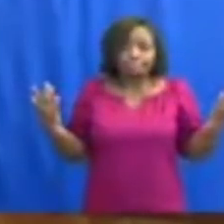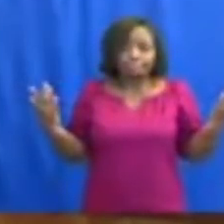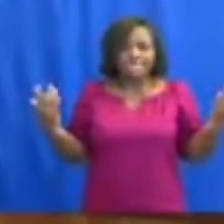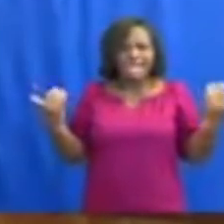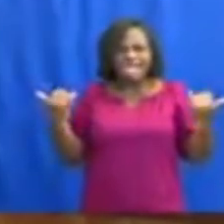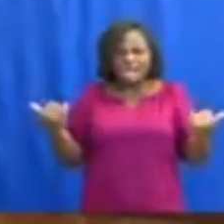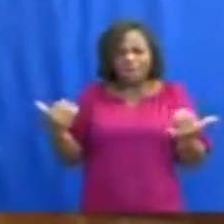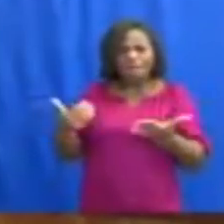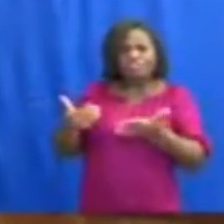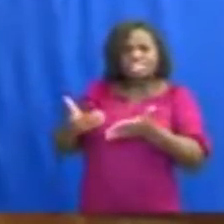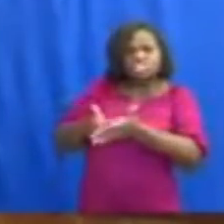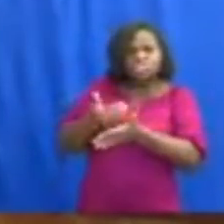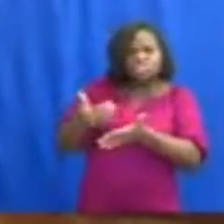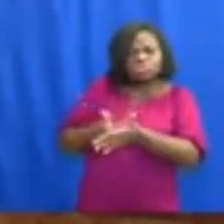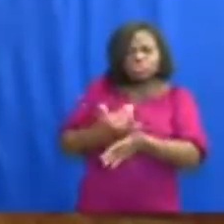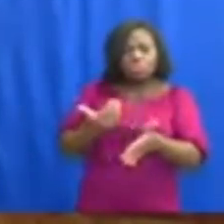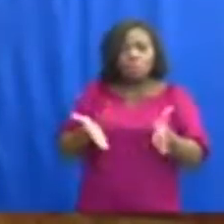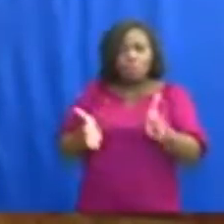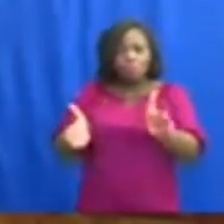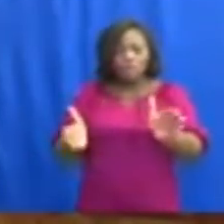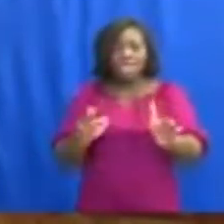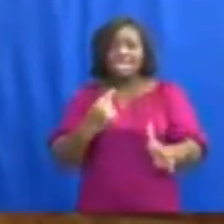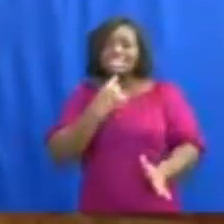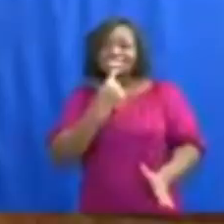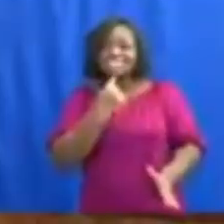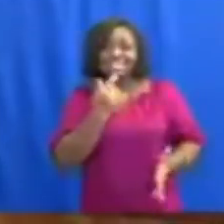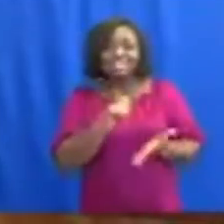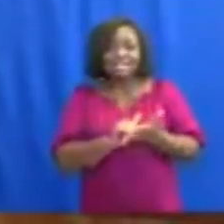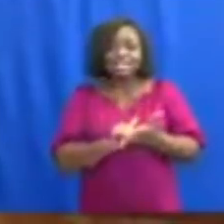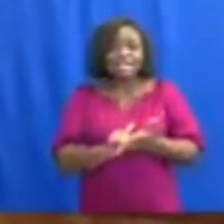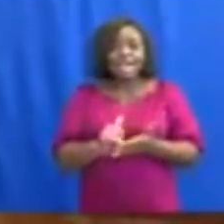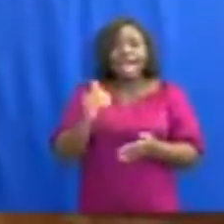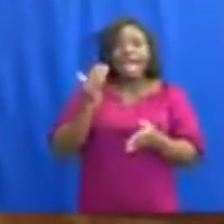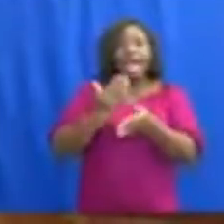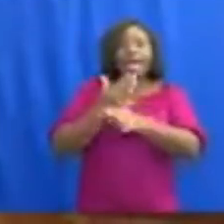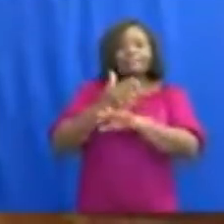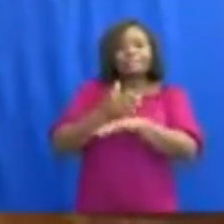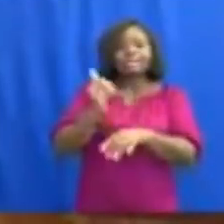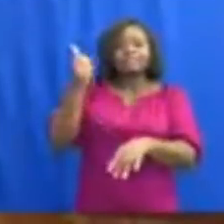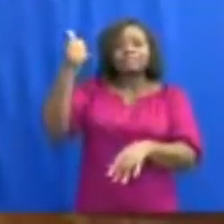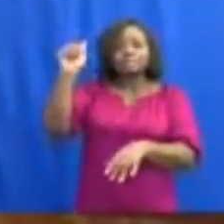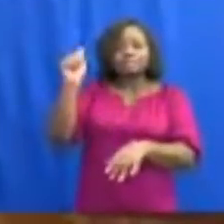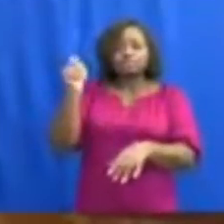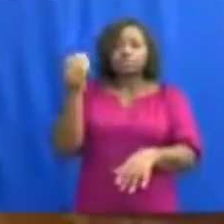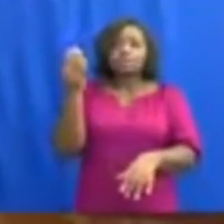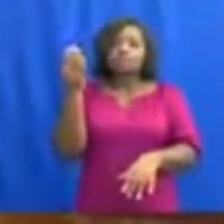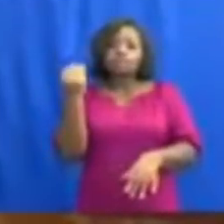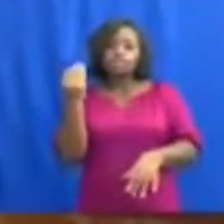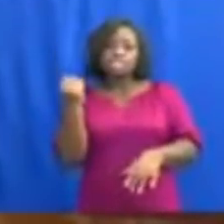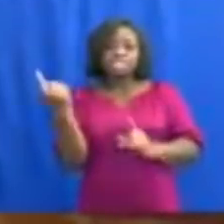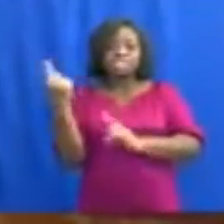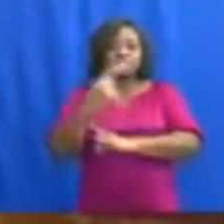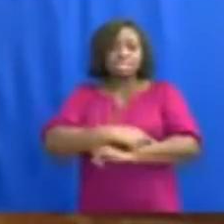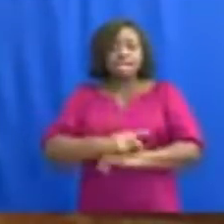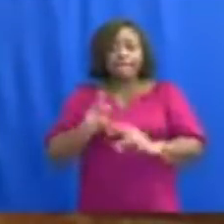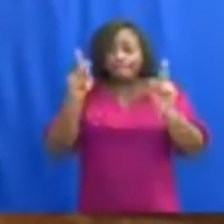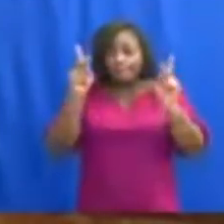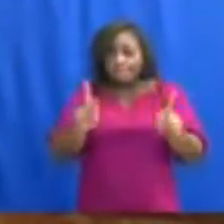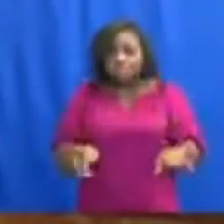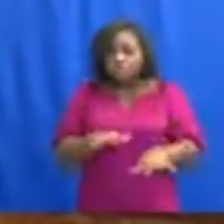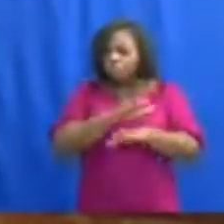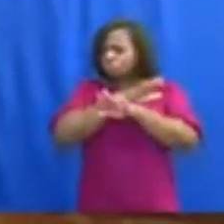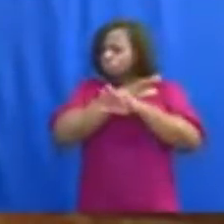now new evidence which states that after 10 to 14 days, a person with no